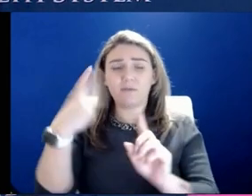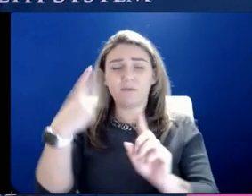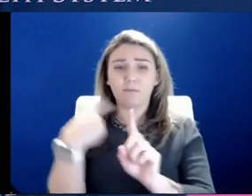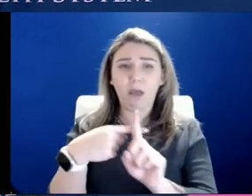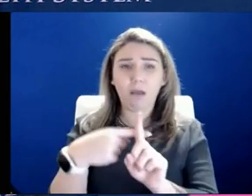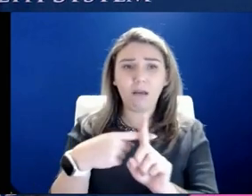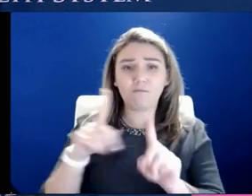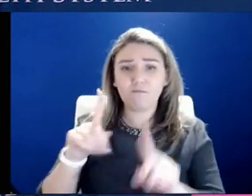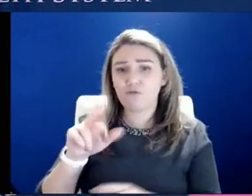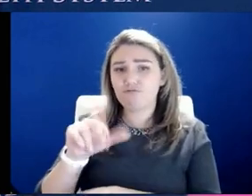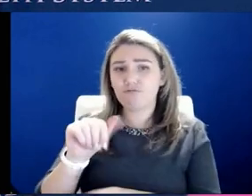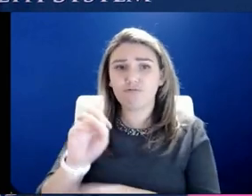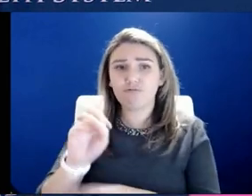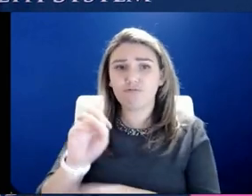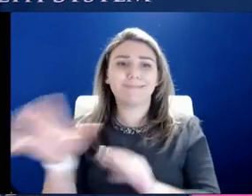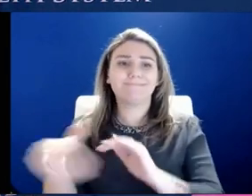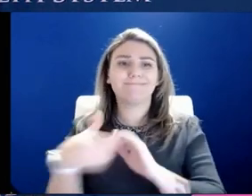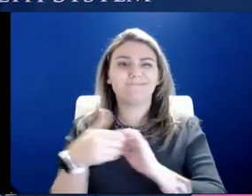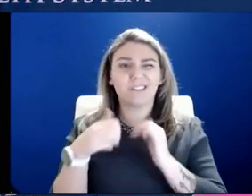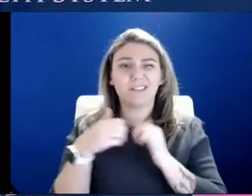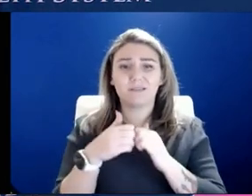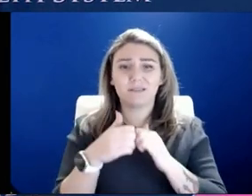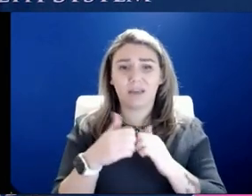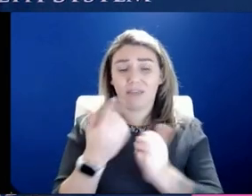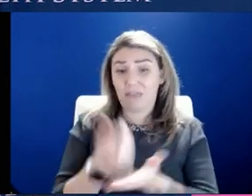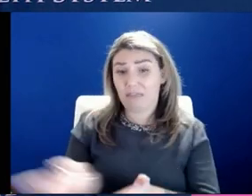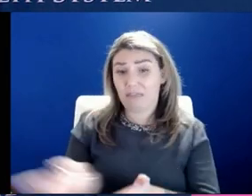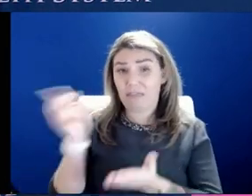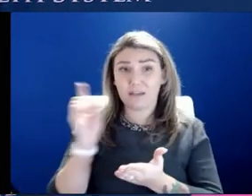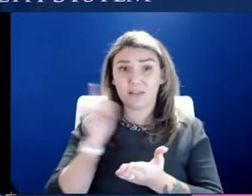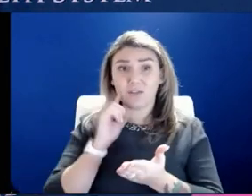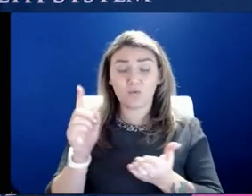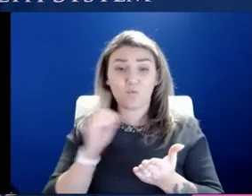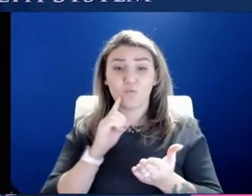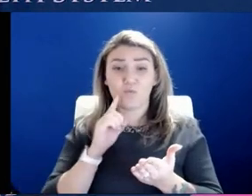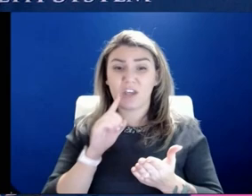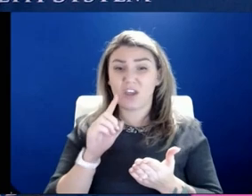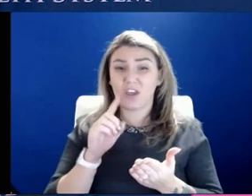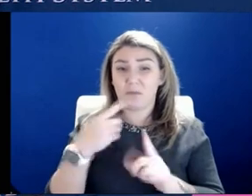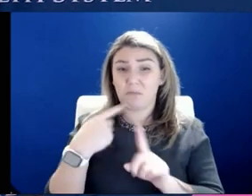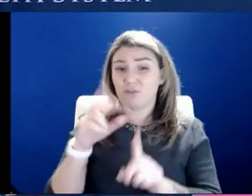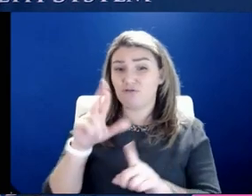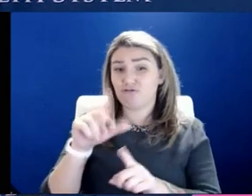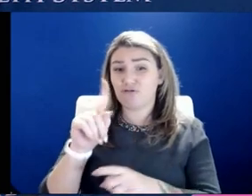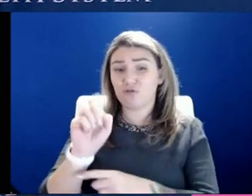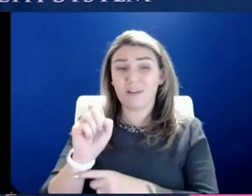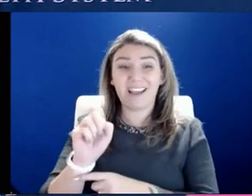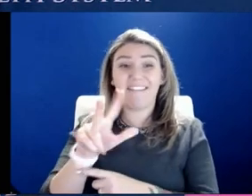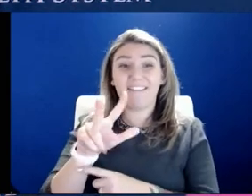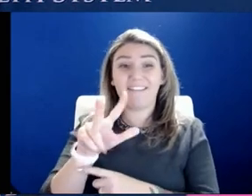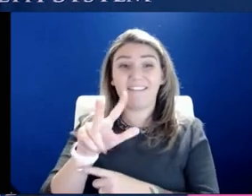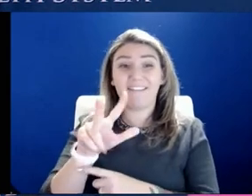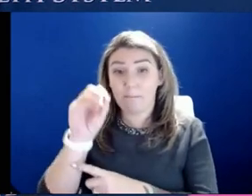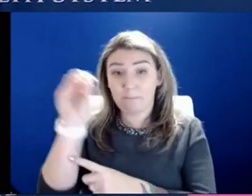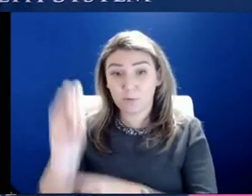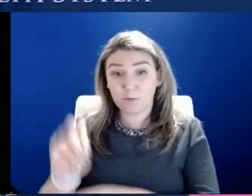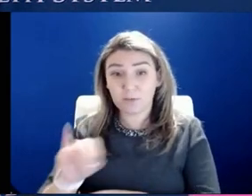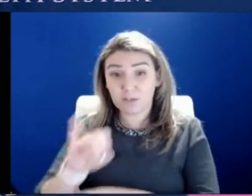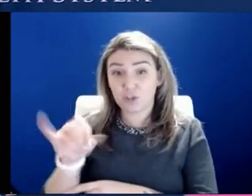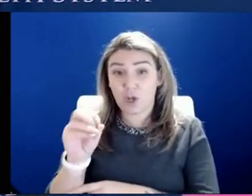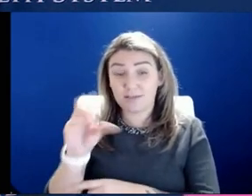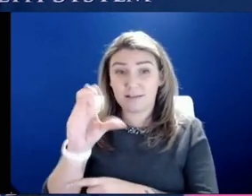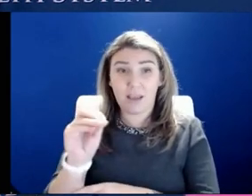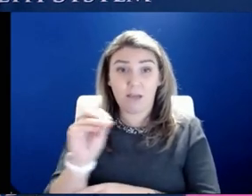kind of know those go hand in hand. Last week, although the positivity rate in Johnson County approached 31%. While in Wyandotte